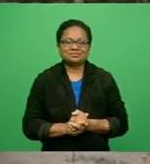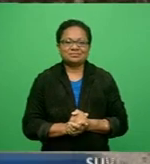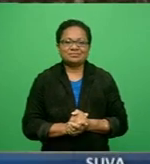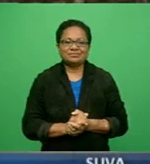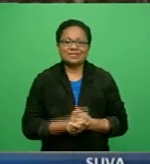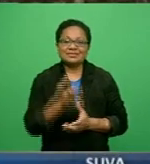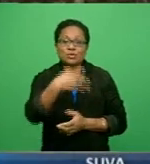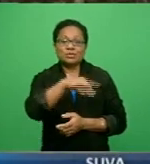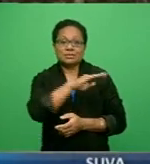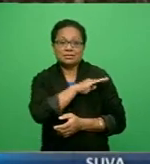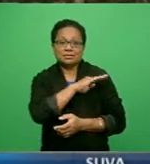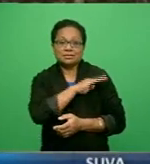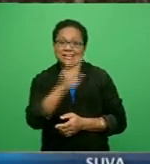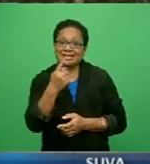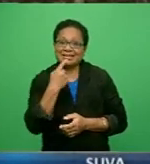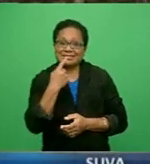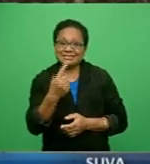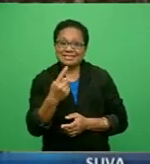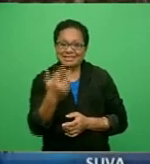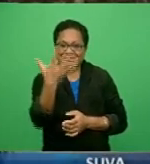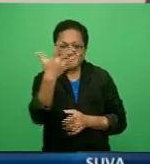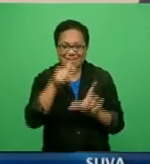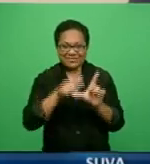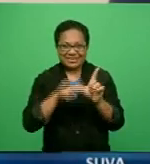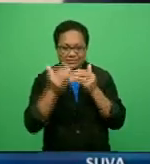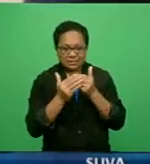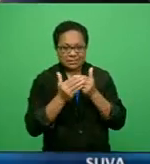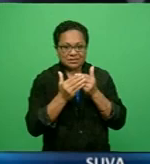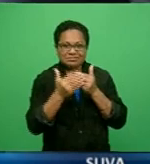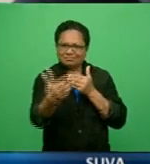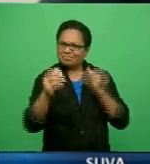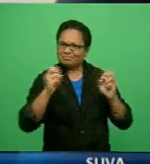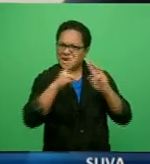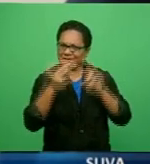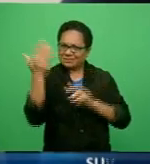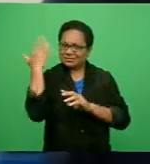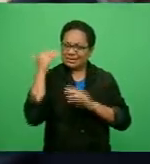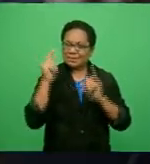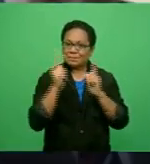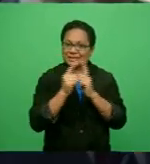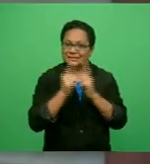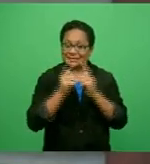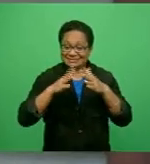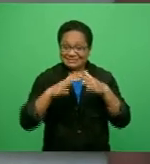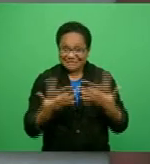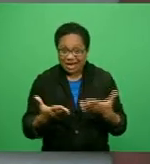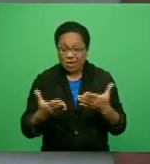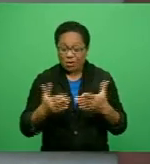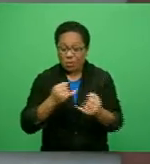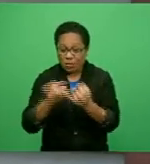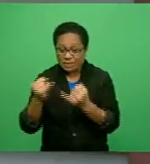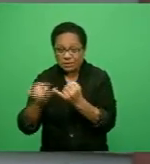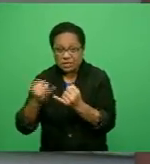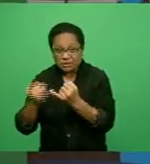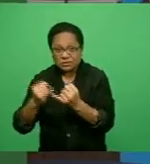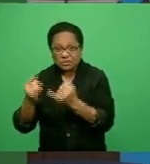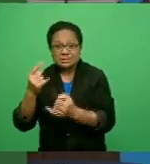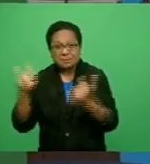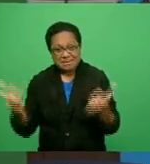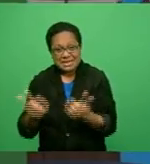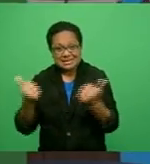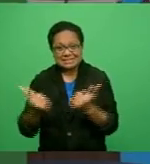Prime Minister says that five years post Paris, climate emergency is expanding and its impact intensifying.